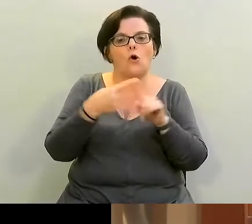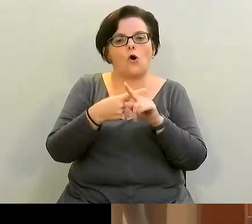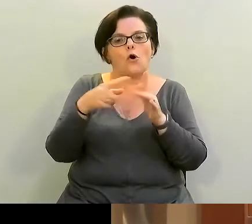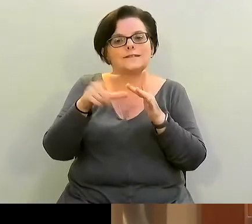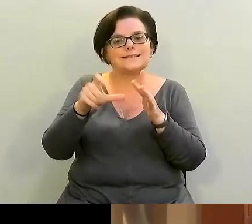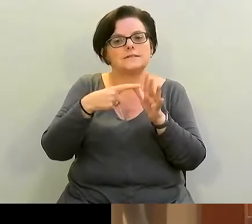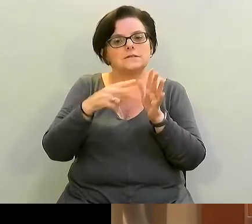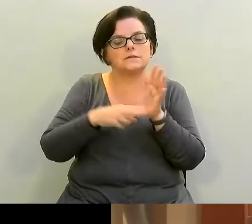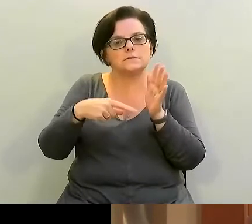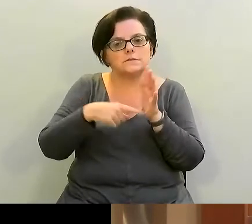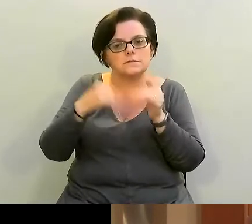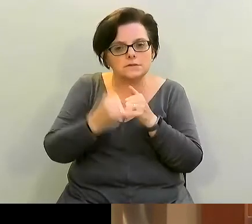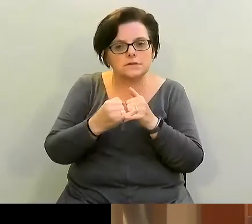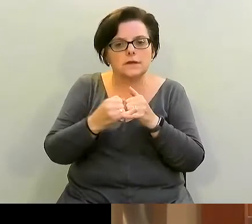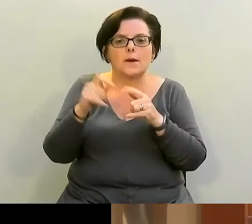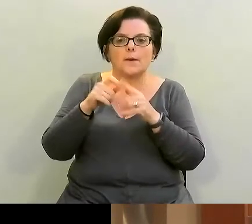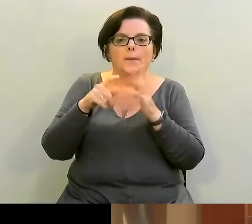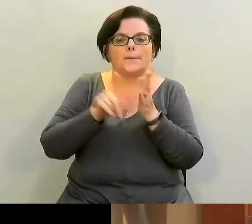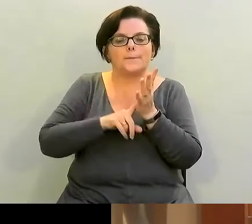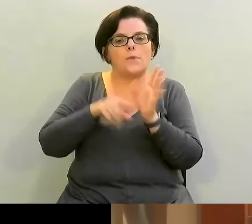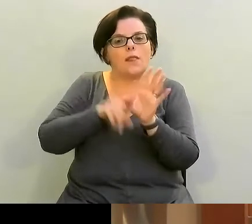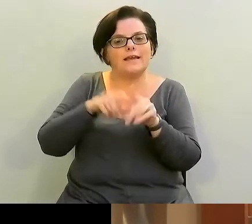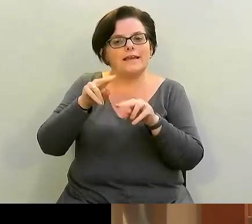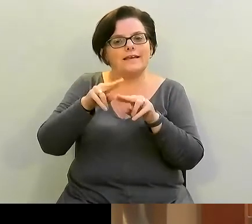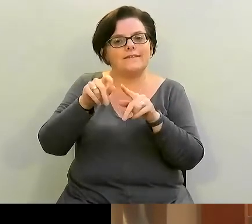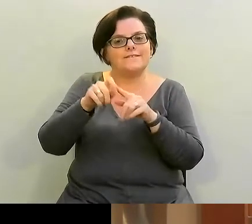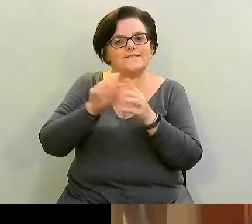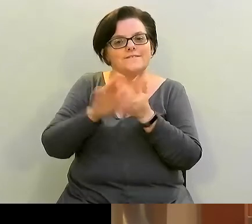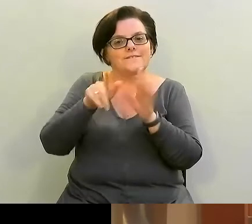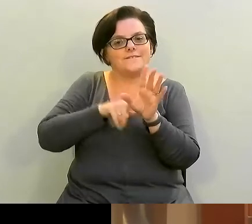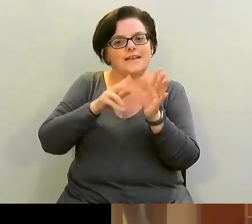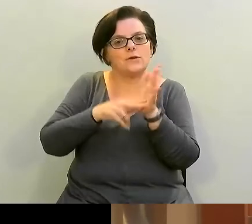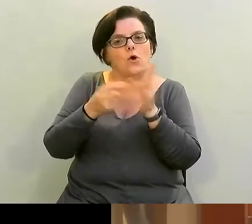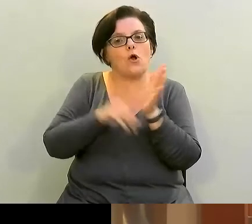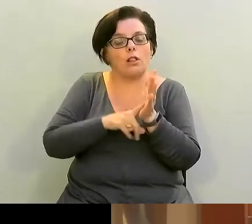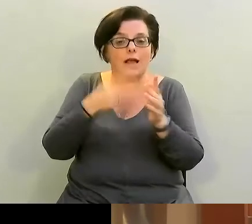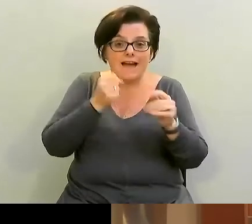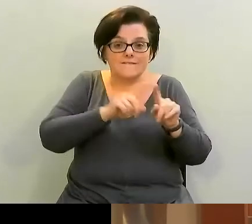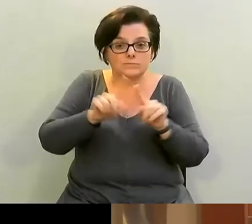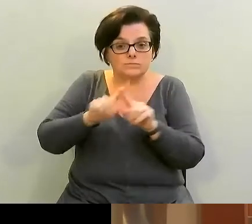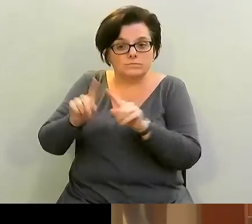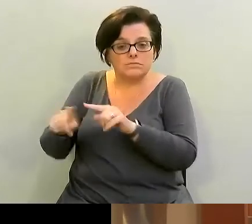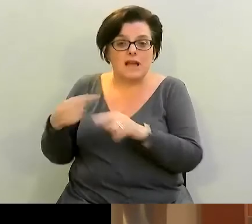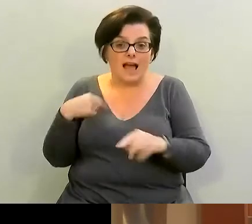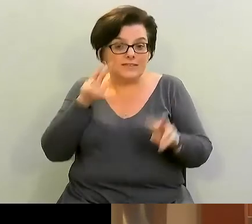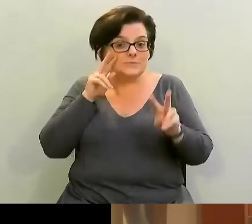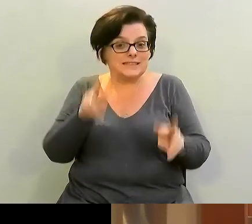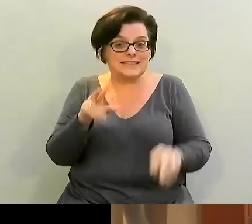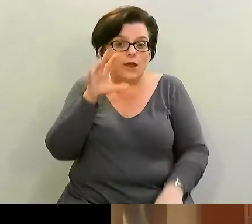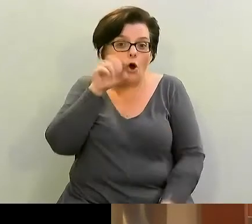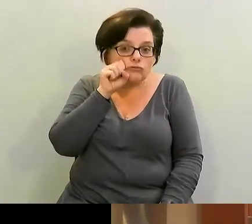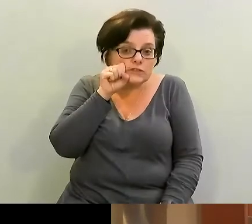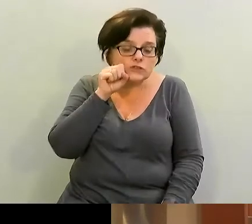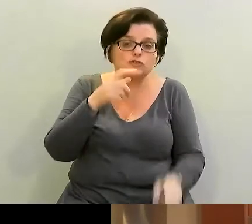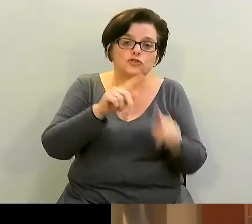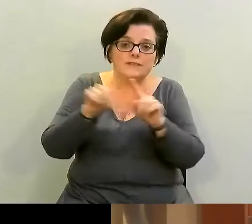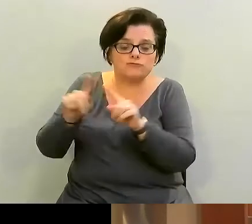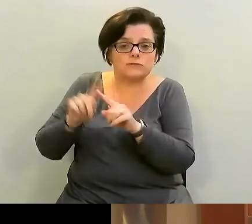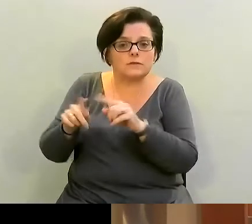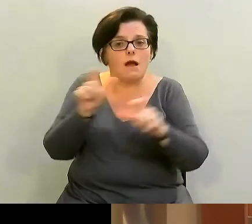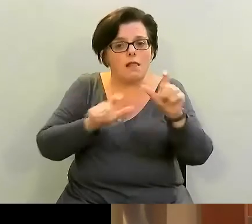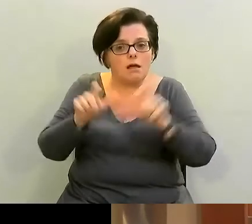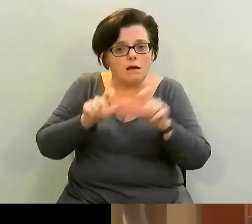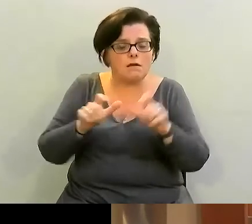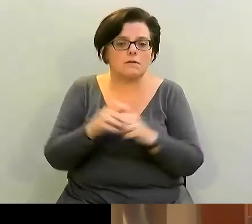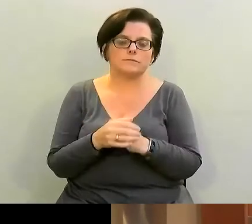for your brain so go right ahead and get a different color. I've seen orange and as well as some other colors so the first thing that I'm going